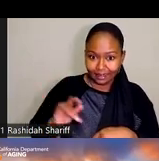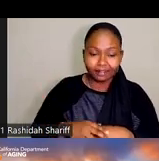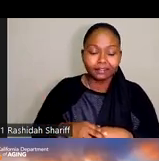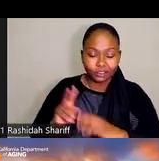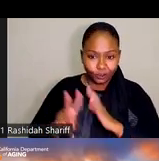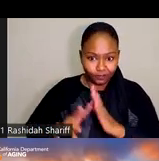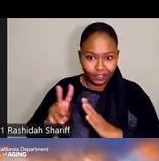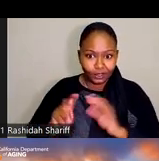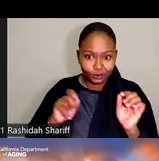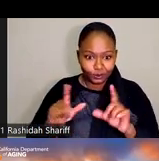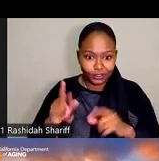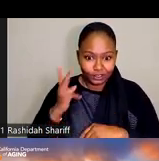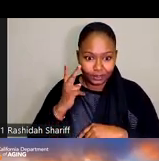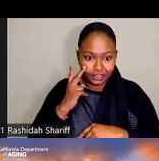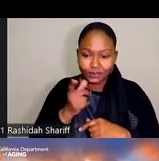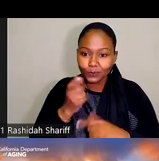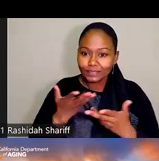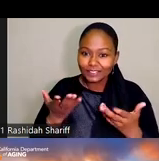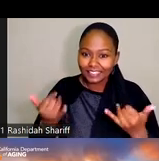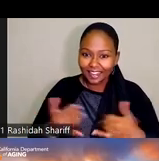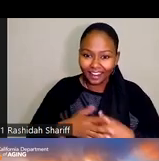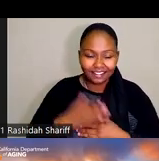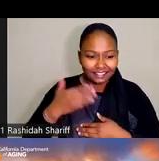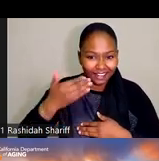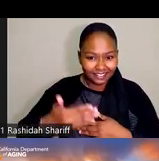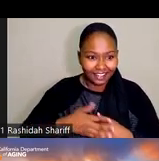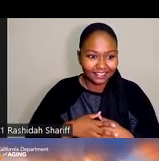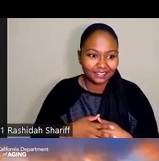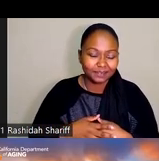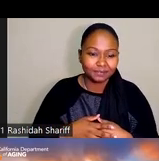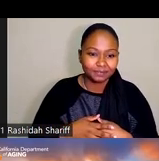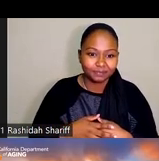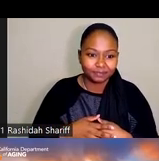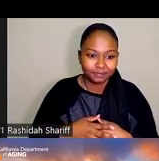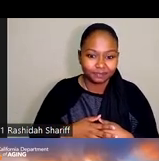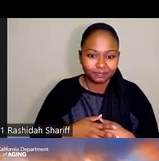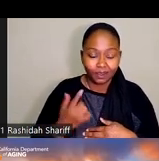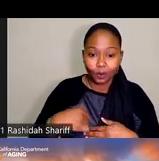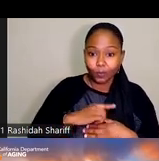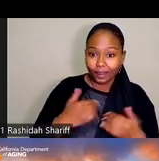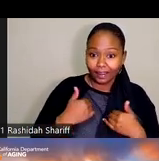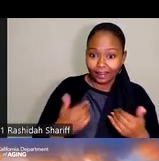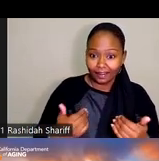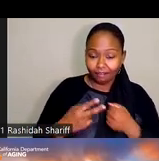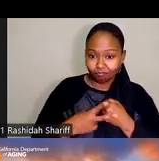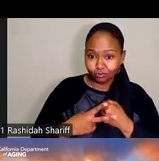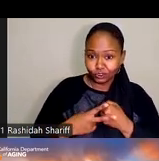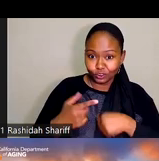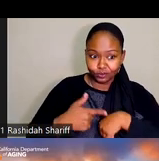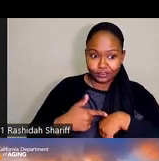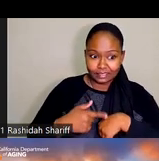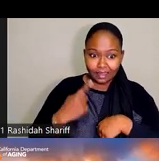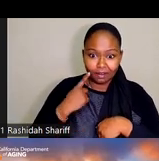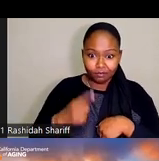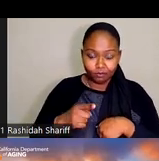we can see who is in attendance today. Next slide, please. We have reserved time on the agenda for